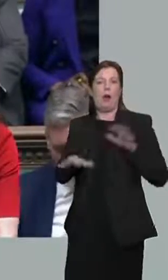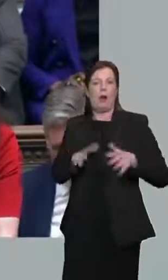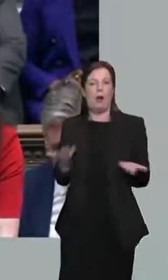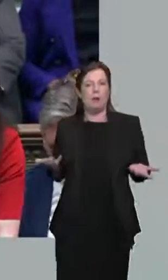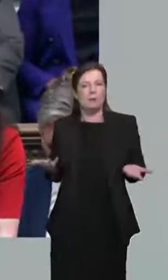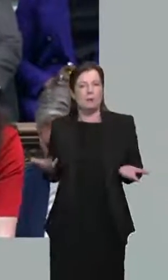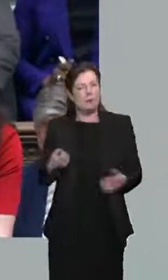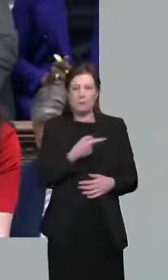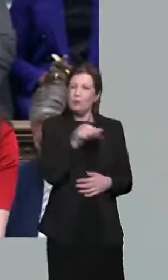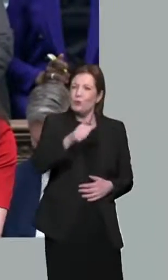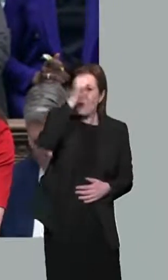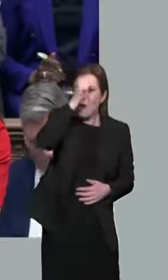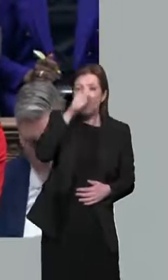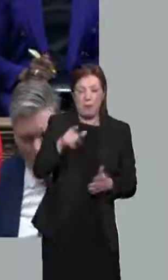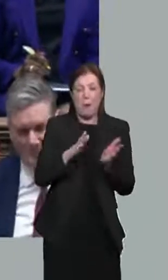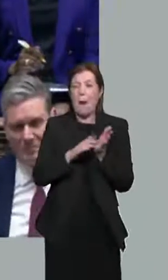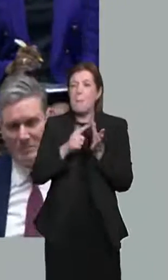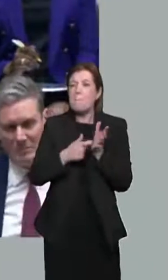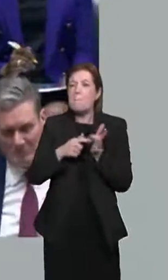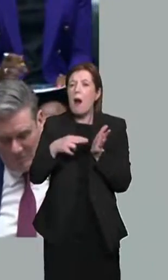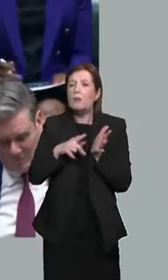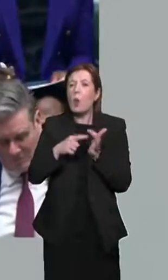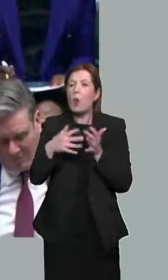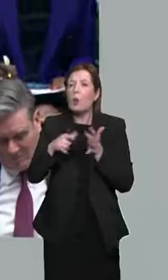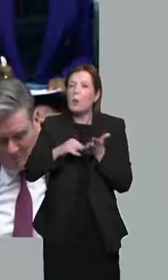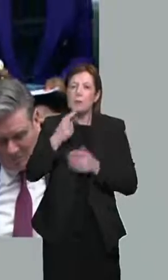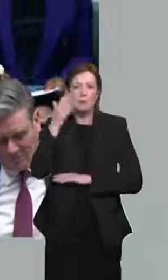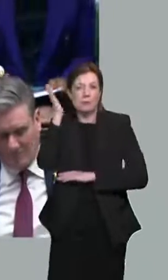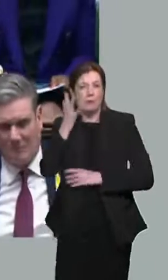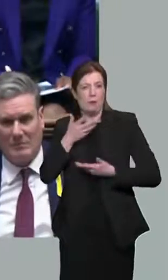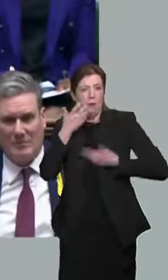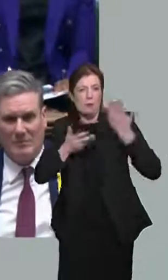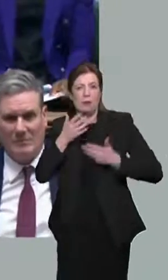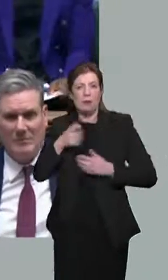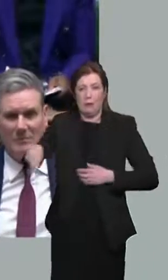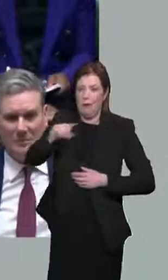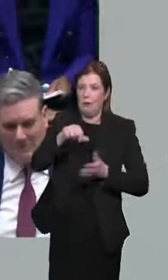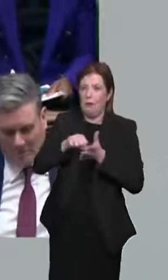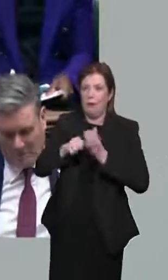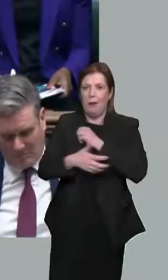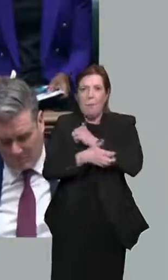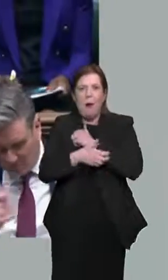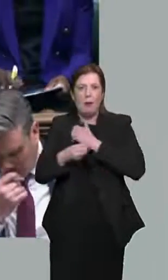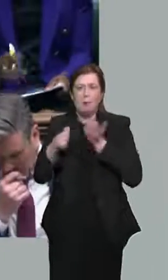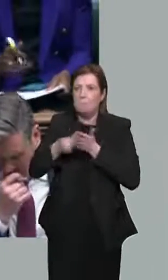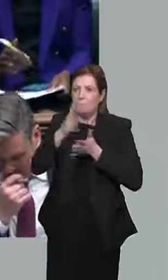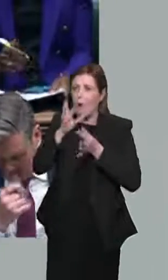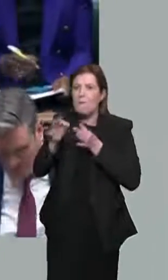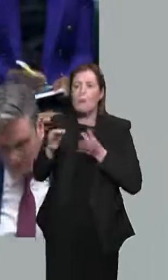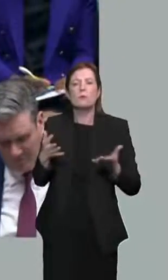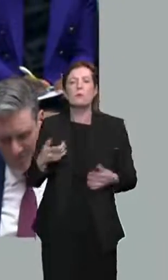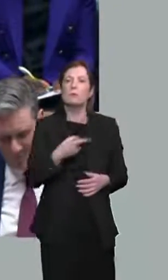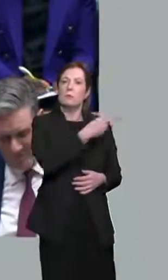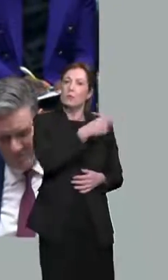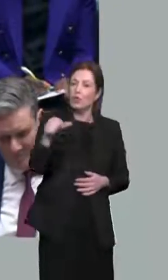predicts that 10 million people could be pushed into fuel poverty, the Chancellor should sit up and listen. We